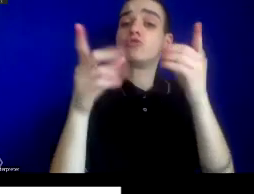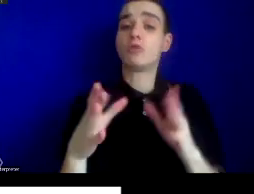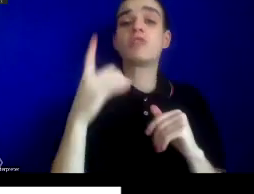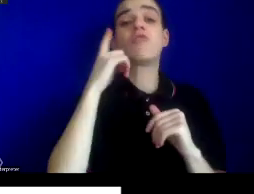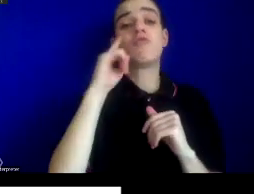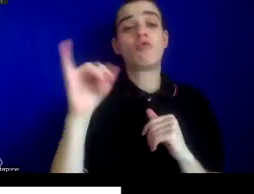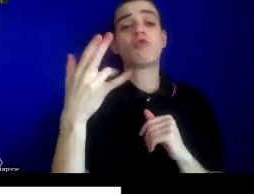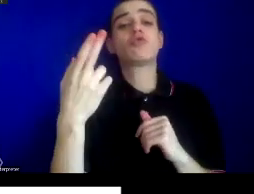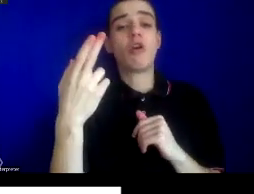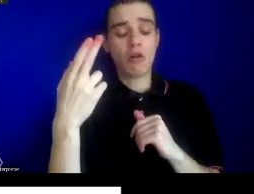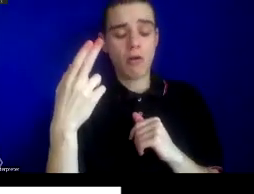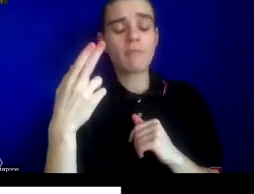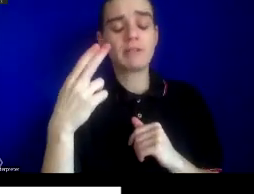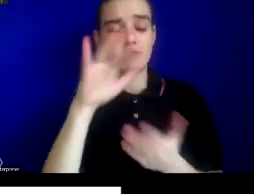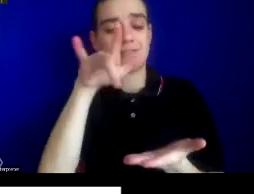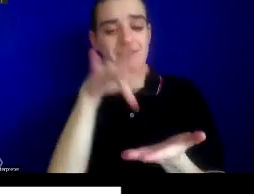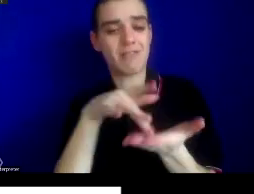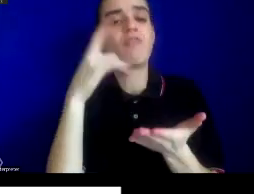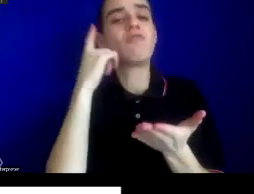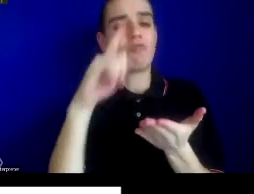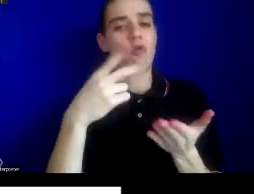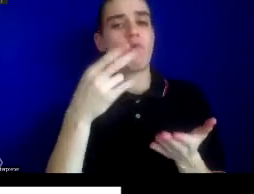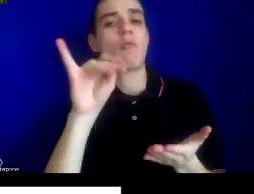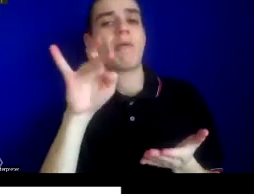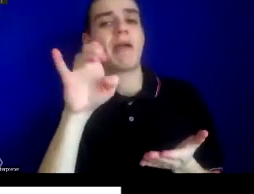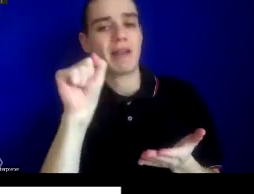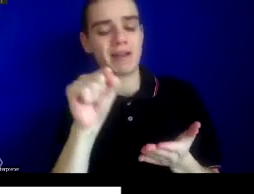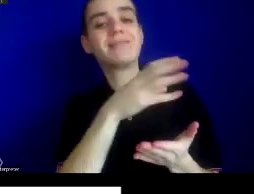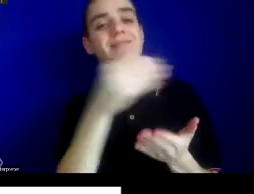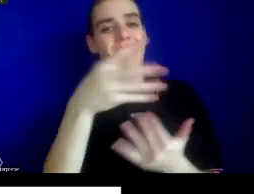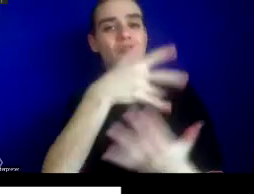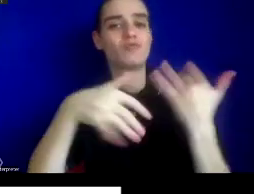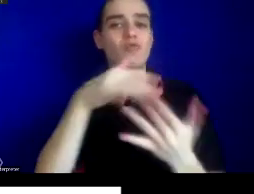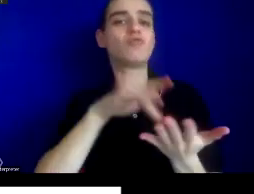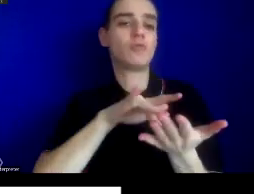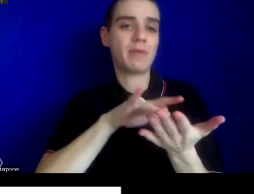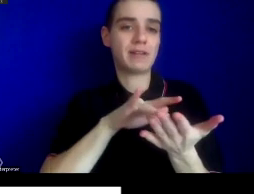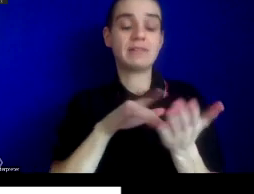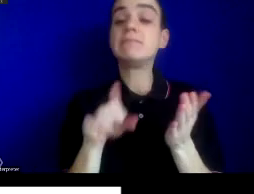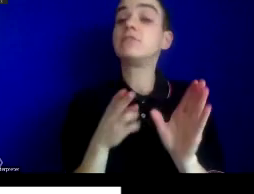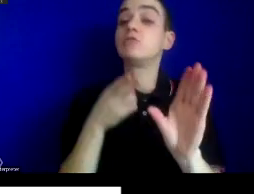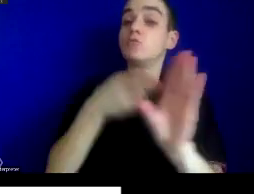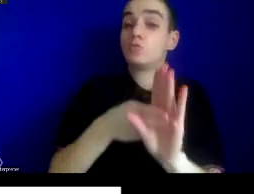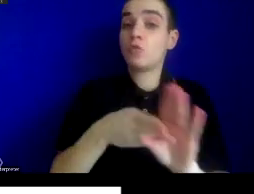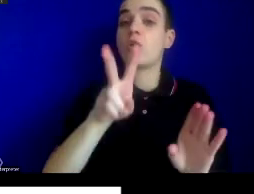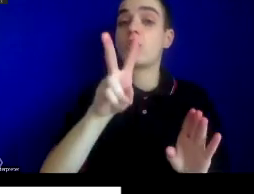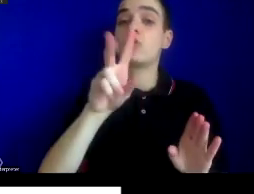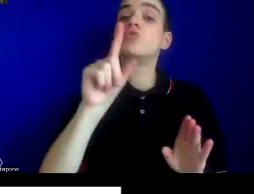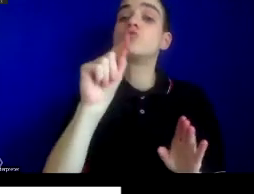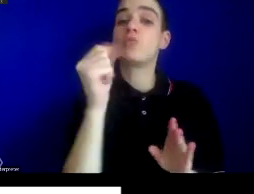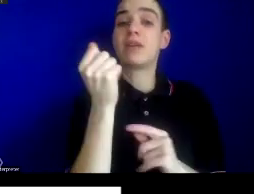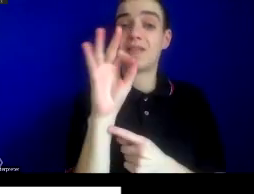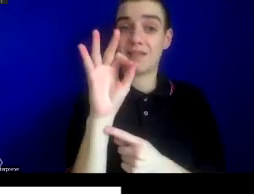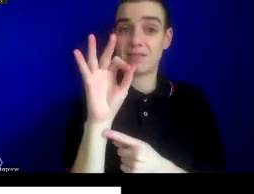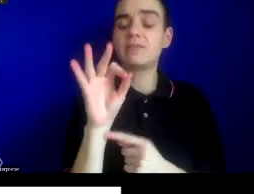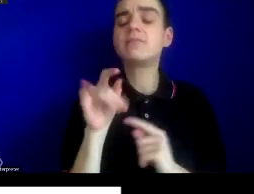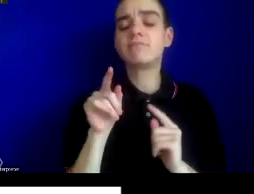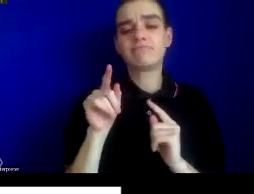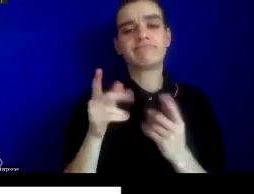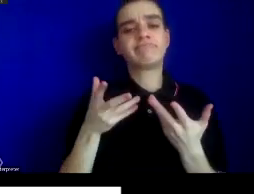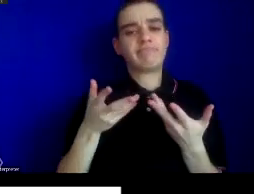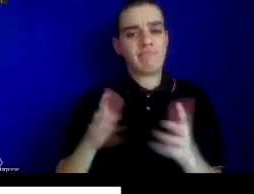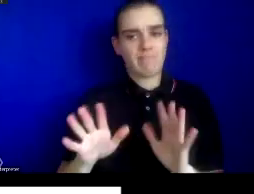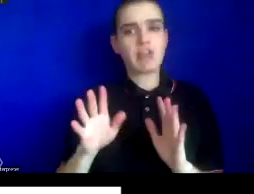for Medical Humanities and Social Medicine. Dr. White joined the Hopkins faculty in 2019 after completing a provost's